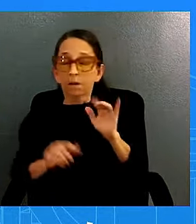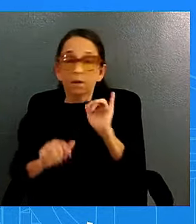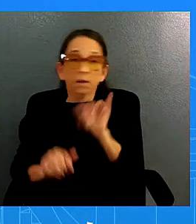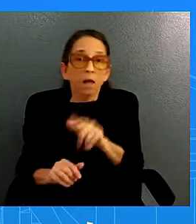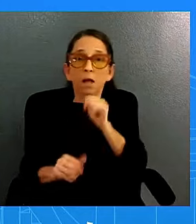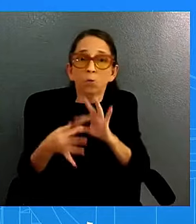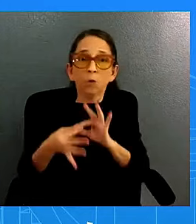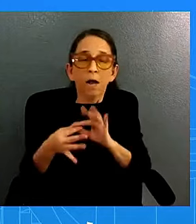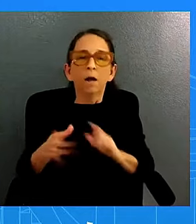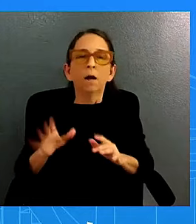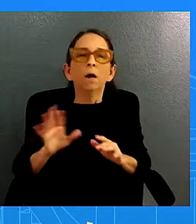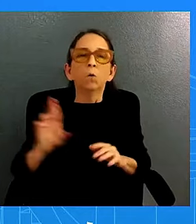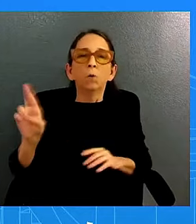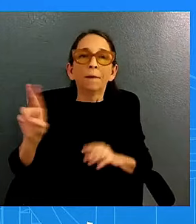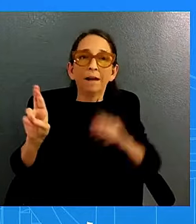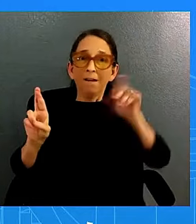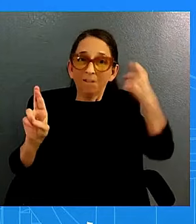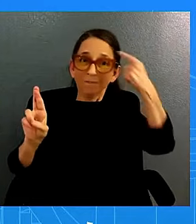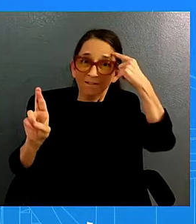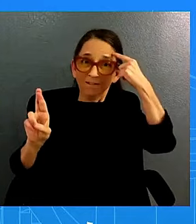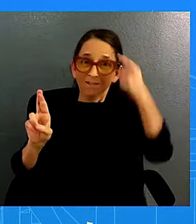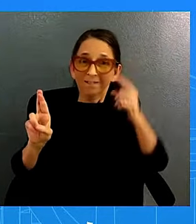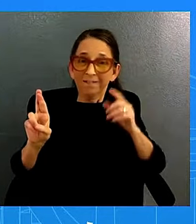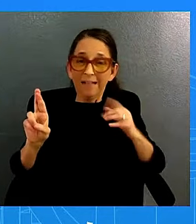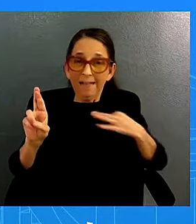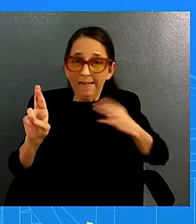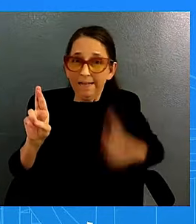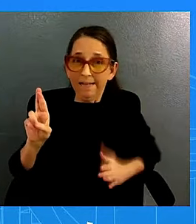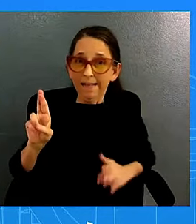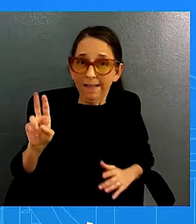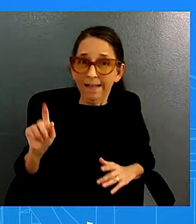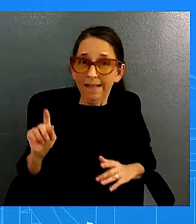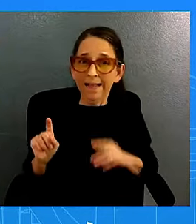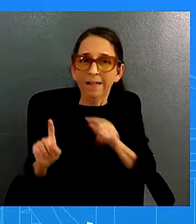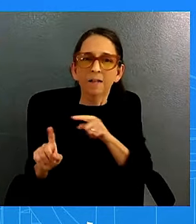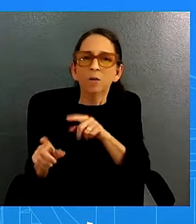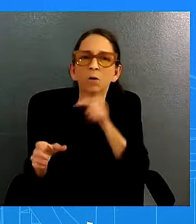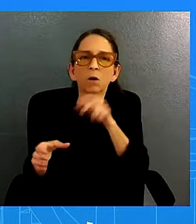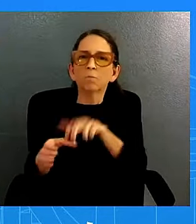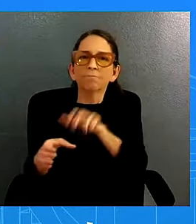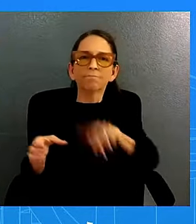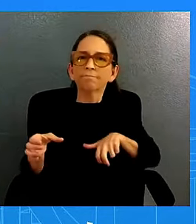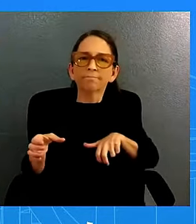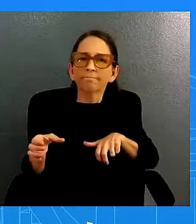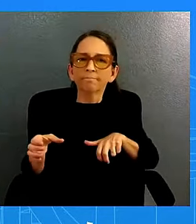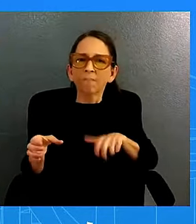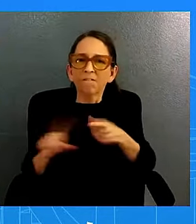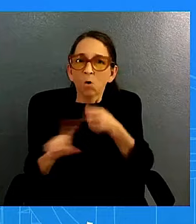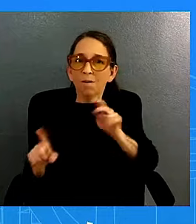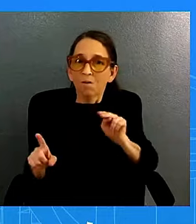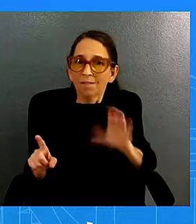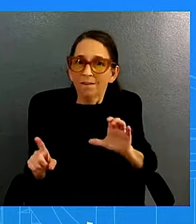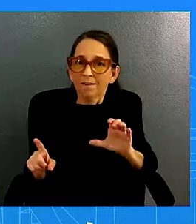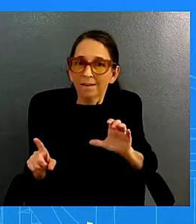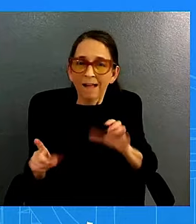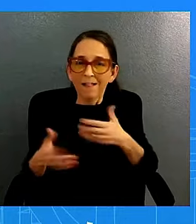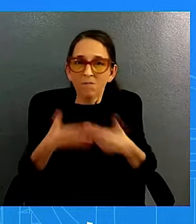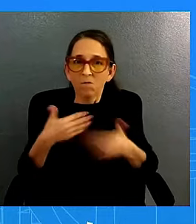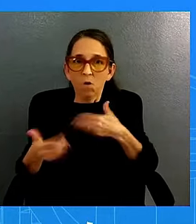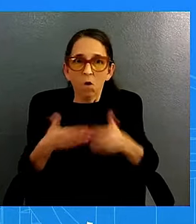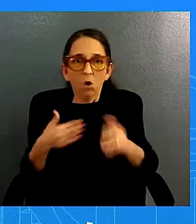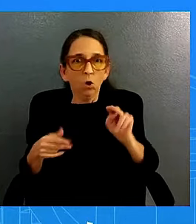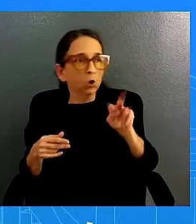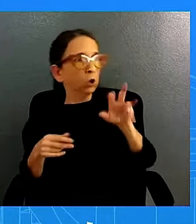not dropping out despite pressure from his party and some pretty salacious news reports i'm just curious if the president is